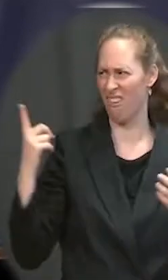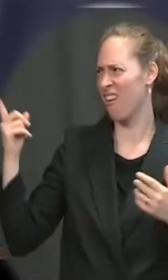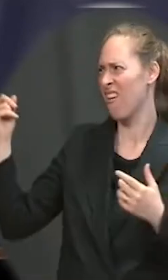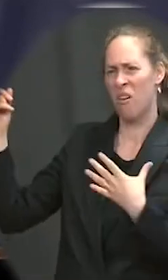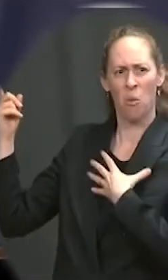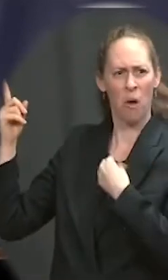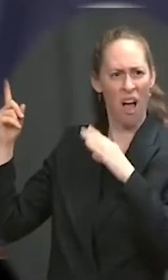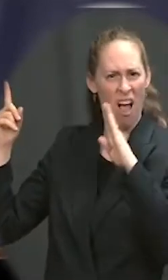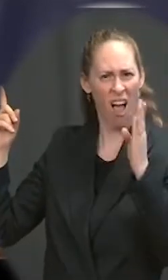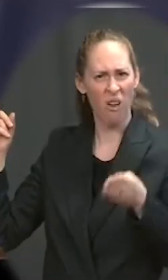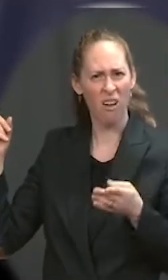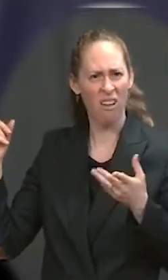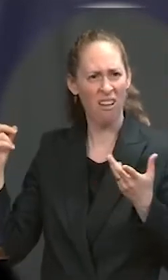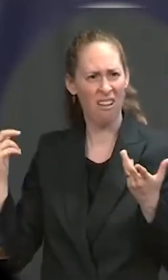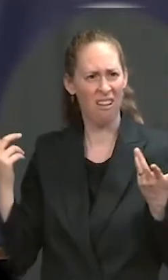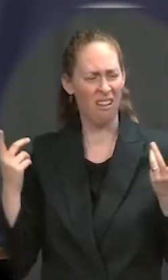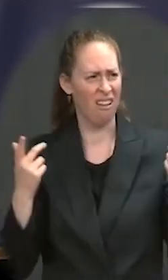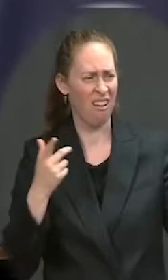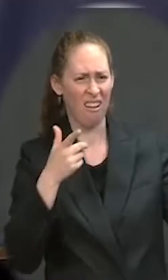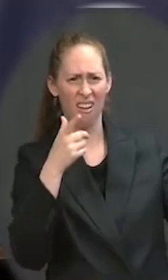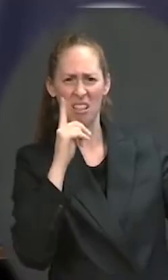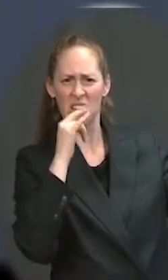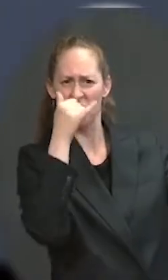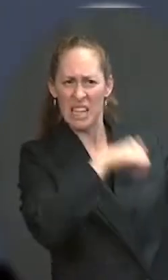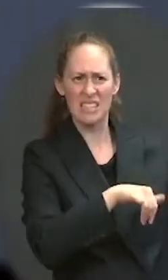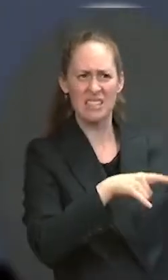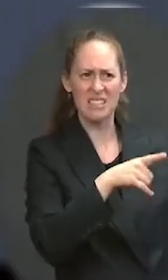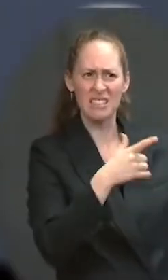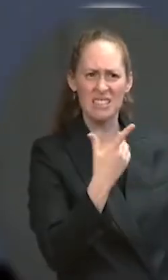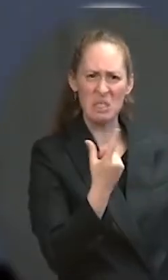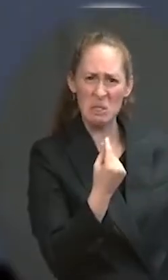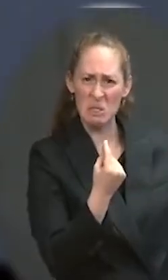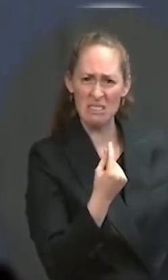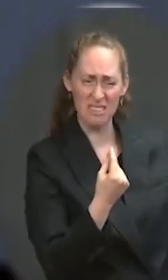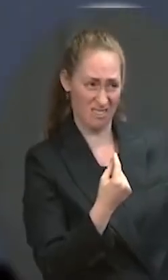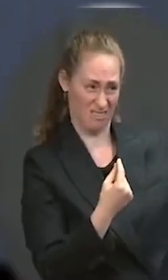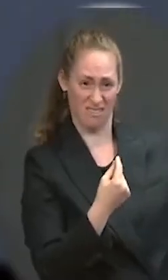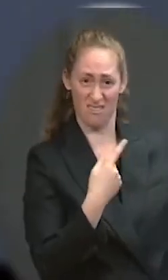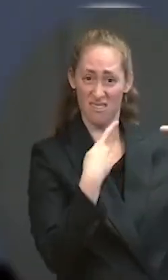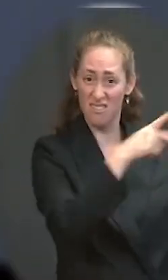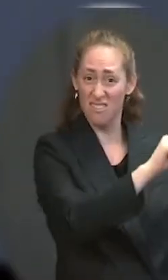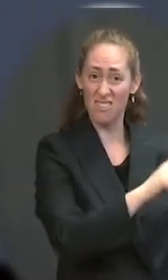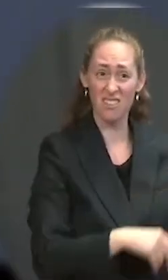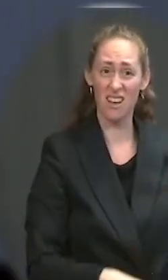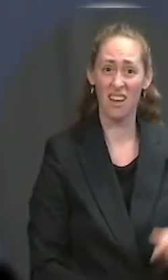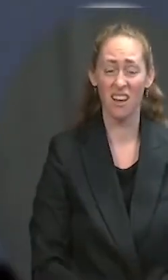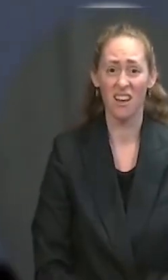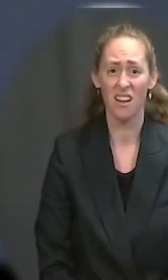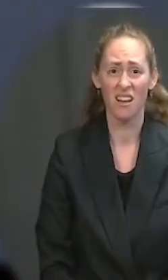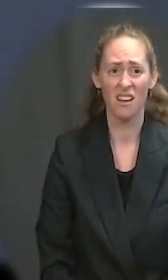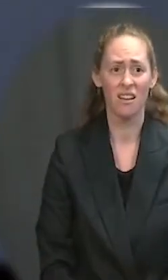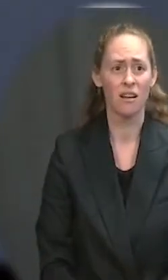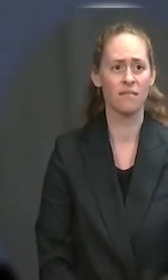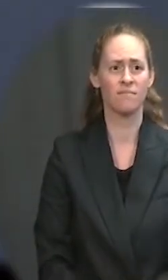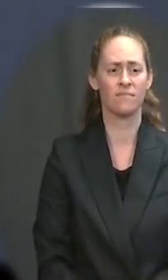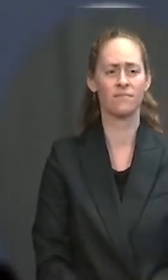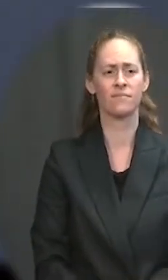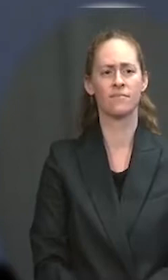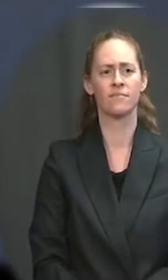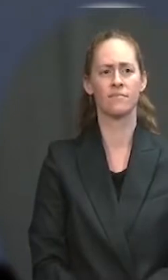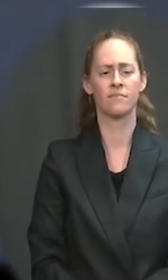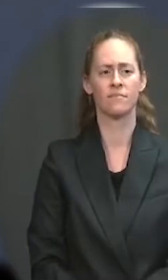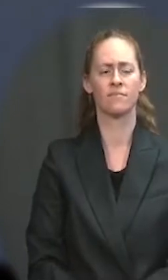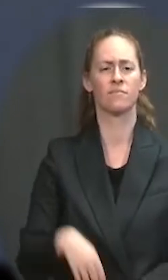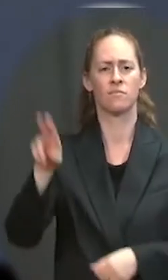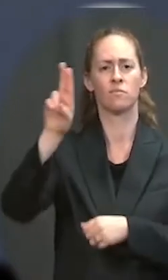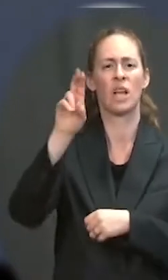behavior from China's space program? Well, let me first say that U.S. Space Command is aware of and tracking the location of the Chinese